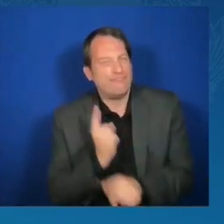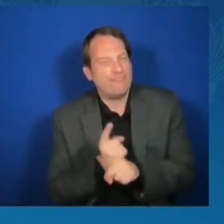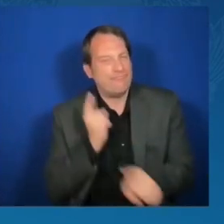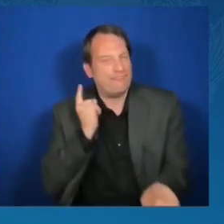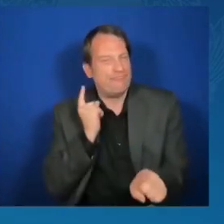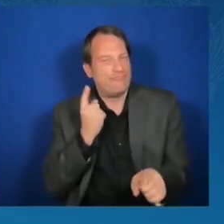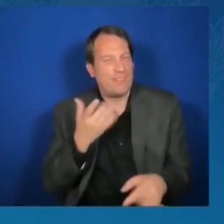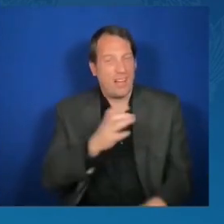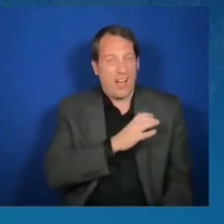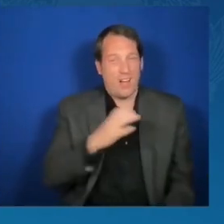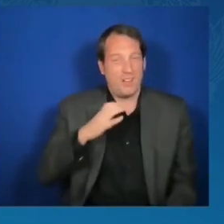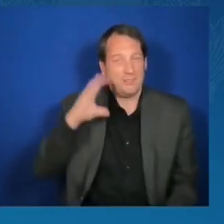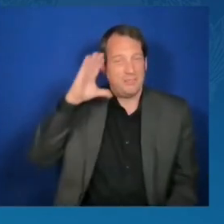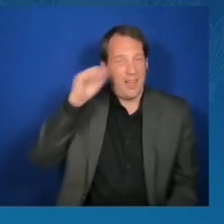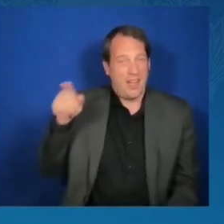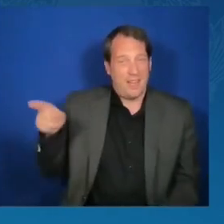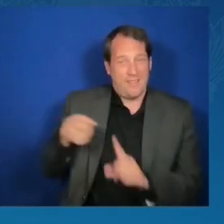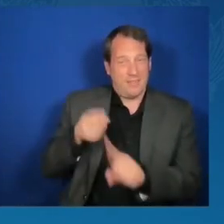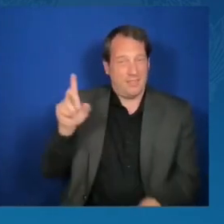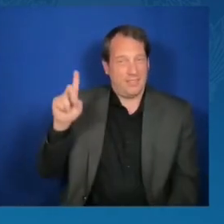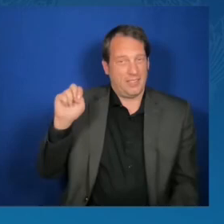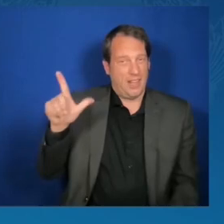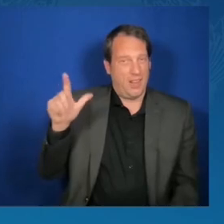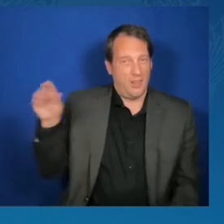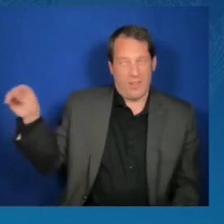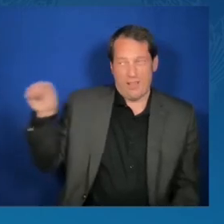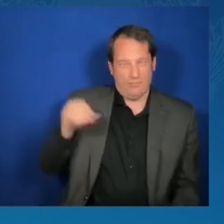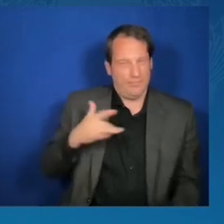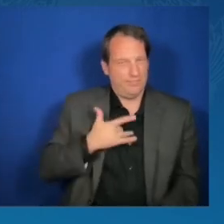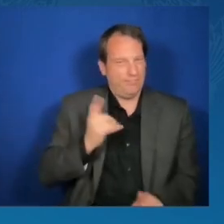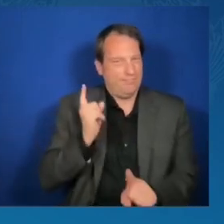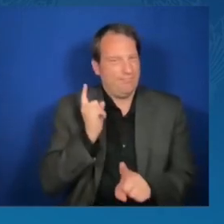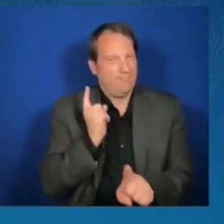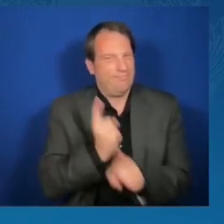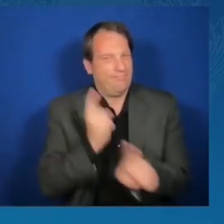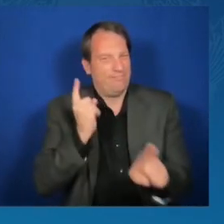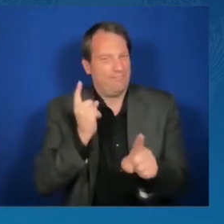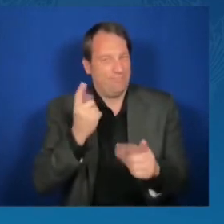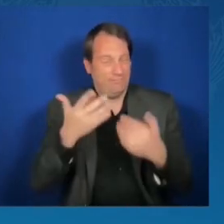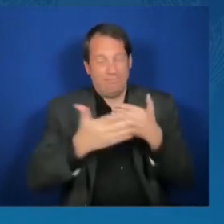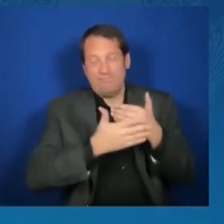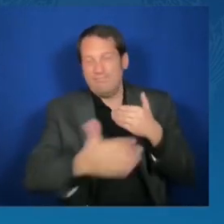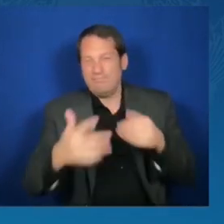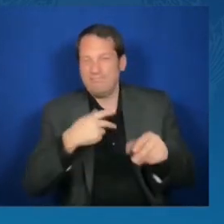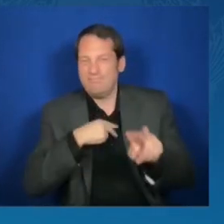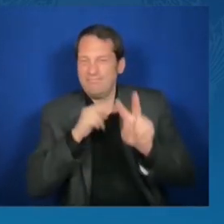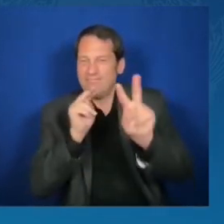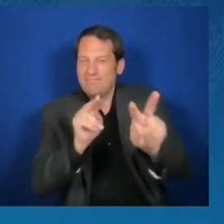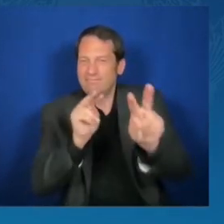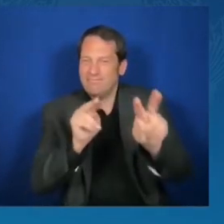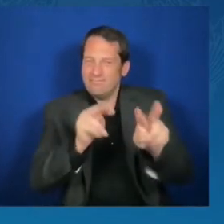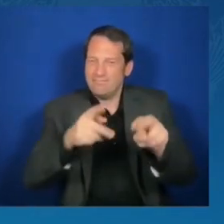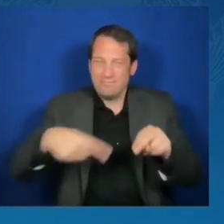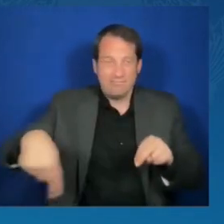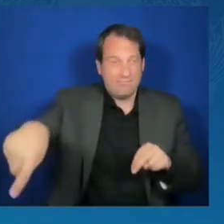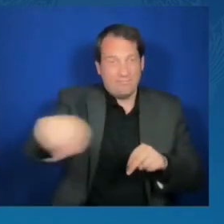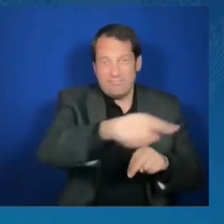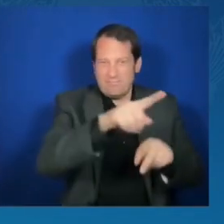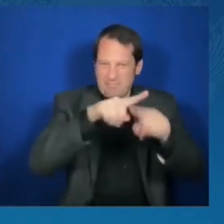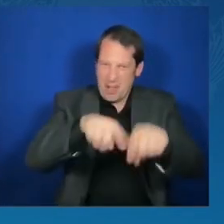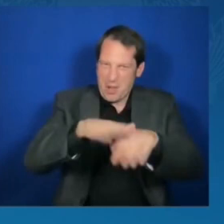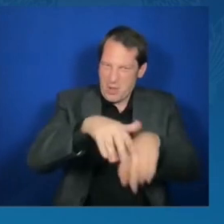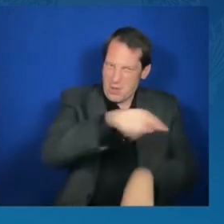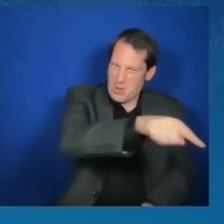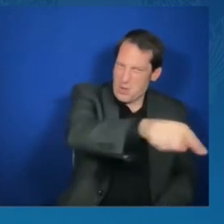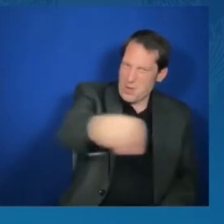looking to each of you as a source of innovative ideas. This group is a platform for meaningful dialogue